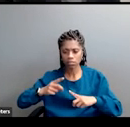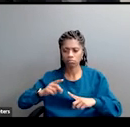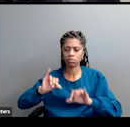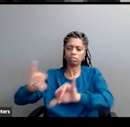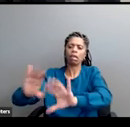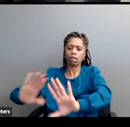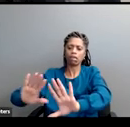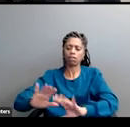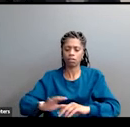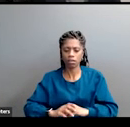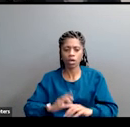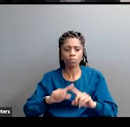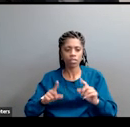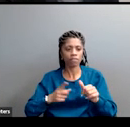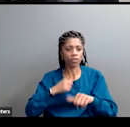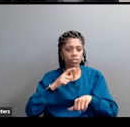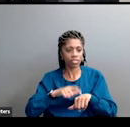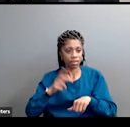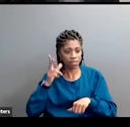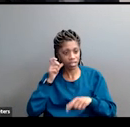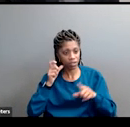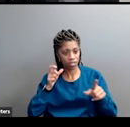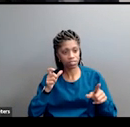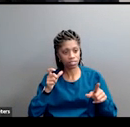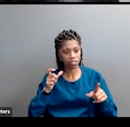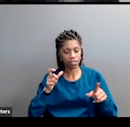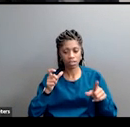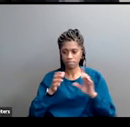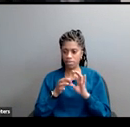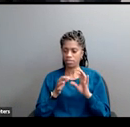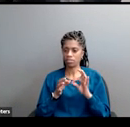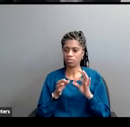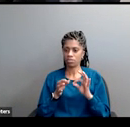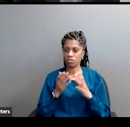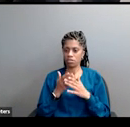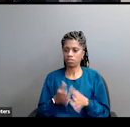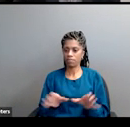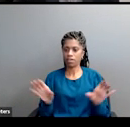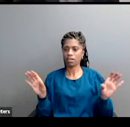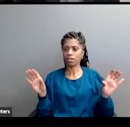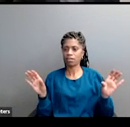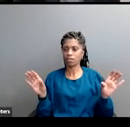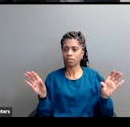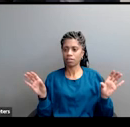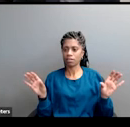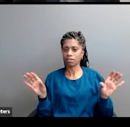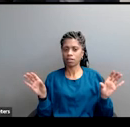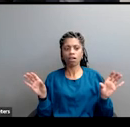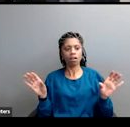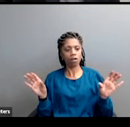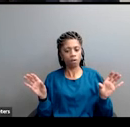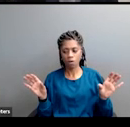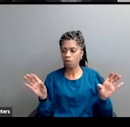the first time they hear this divide-and-conquer message, they say, that's equally as convincing.